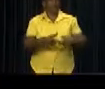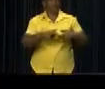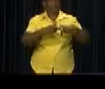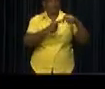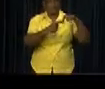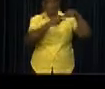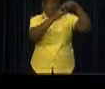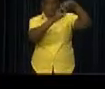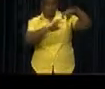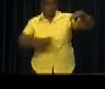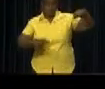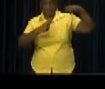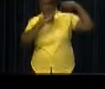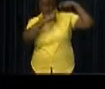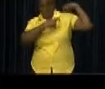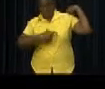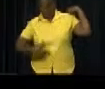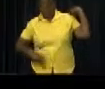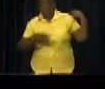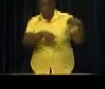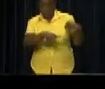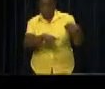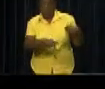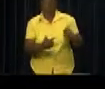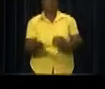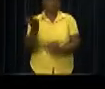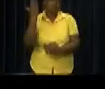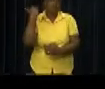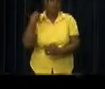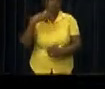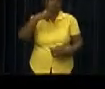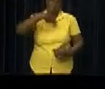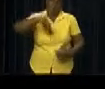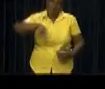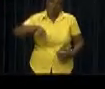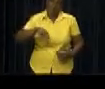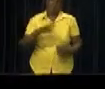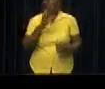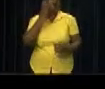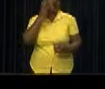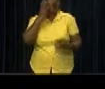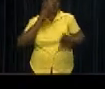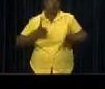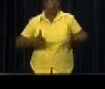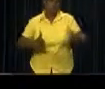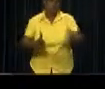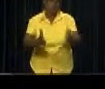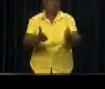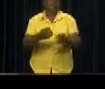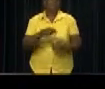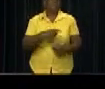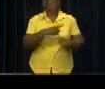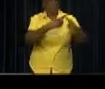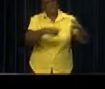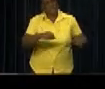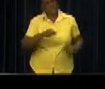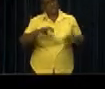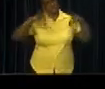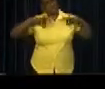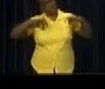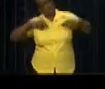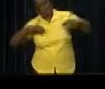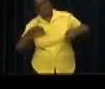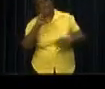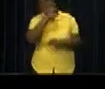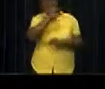Honorary Knight Order of the Palm. This took place at the Corner House at the Vatican in the presence of several ministers,